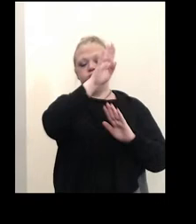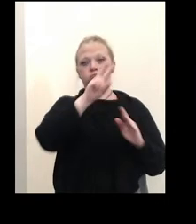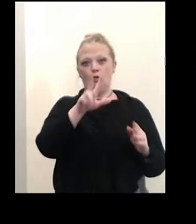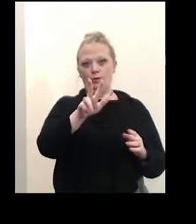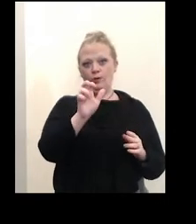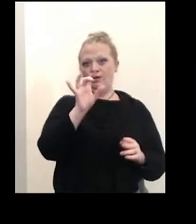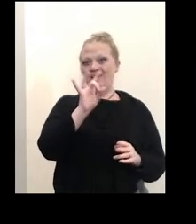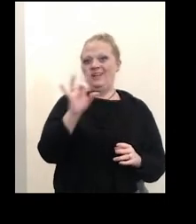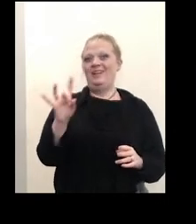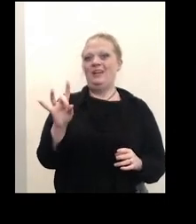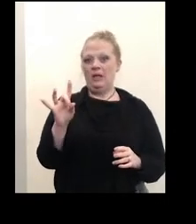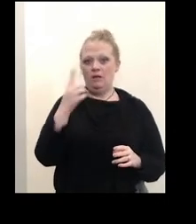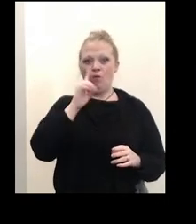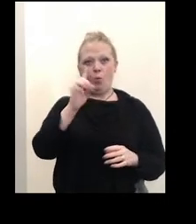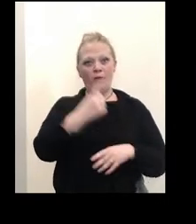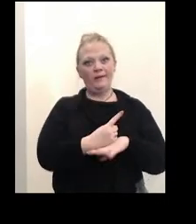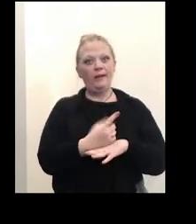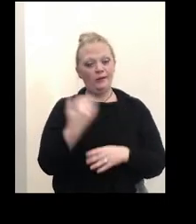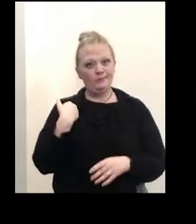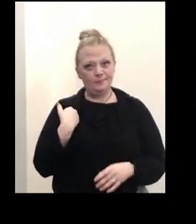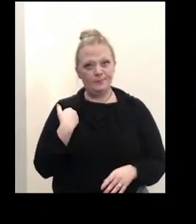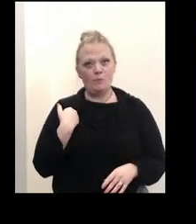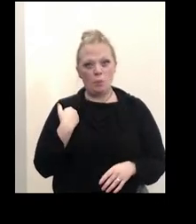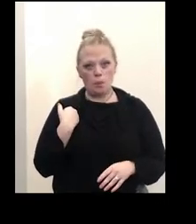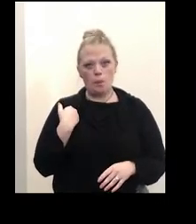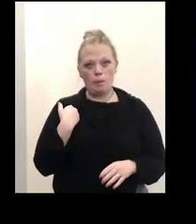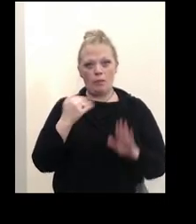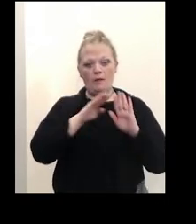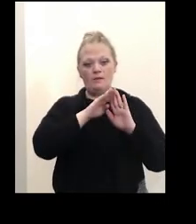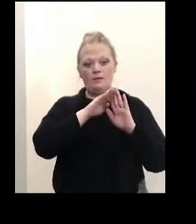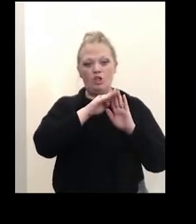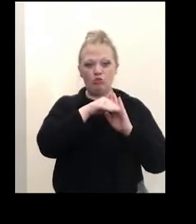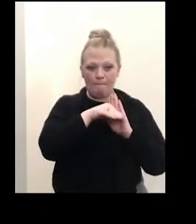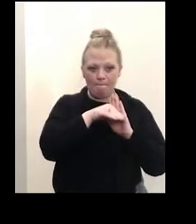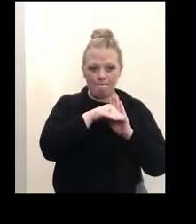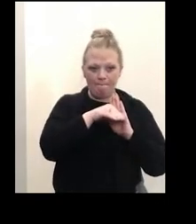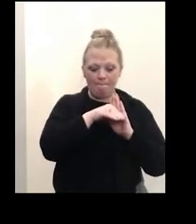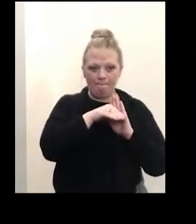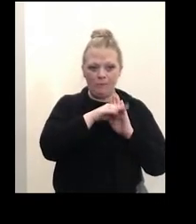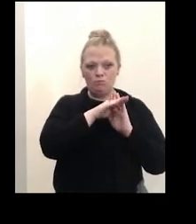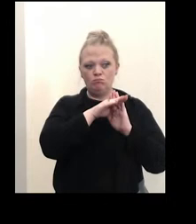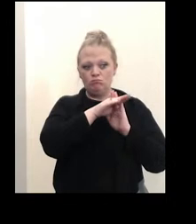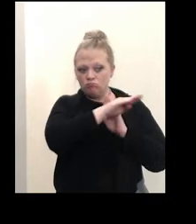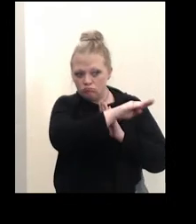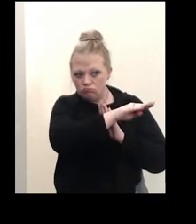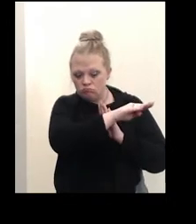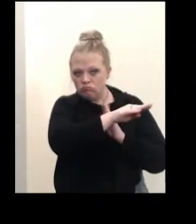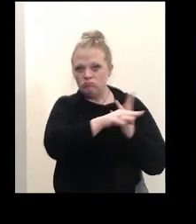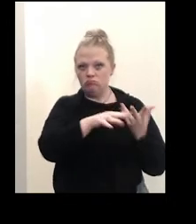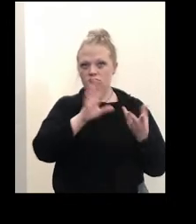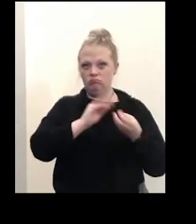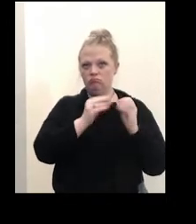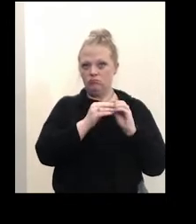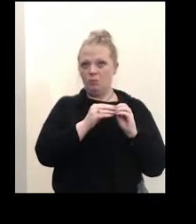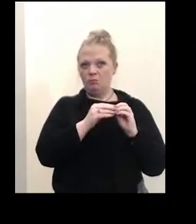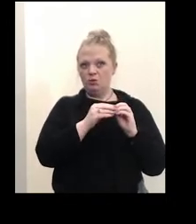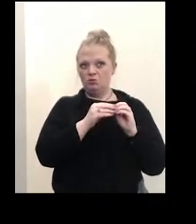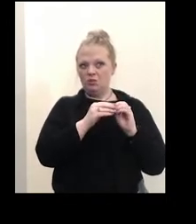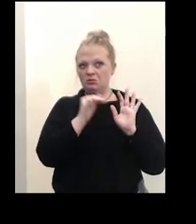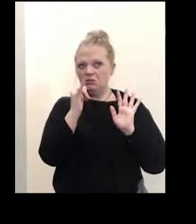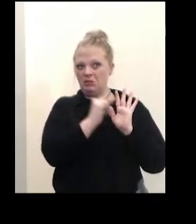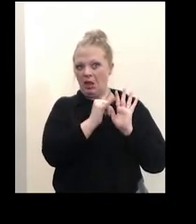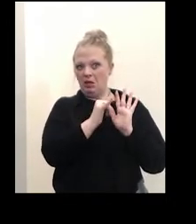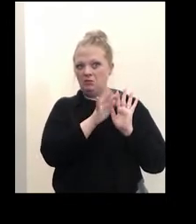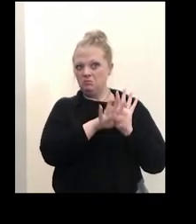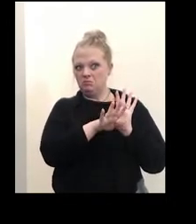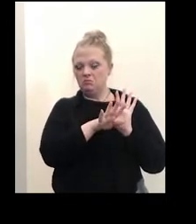on a day. Uh, they've dropped a little, but we have seen that number pretty much stay where it is in the